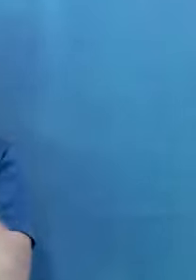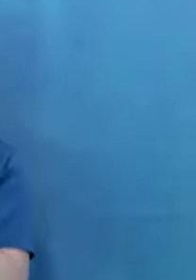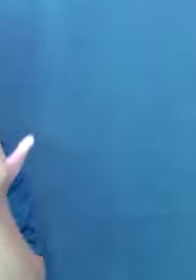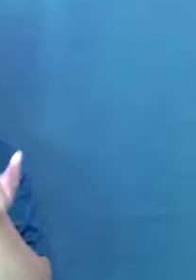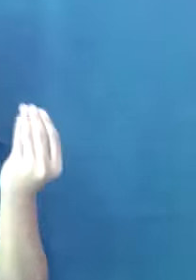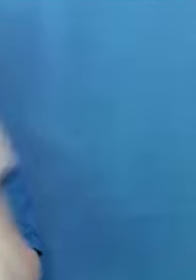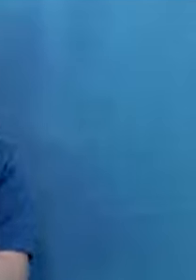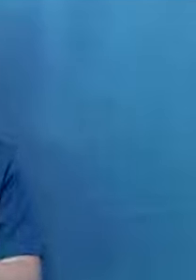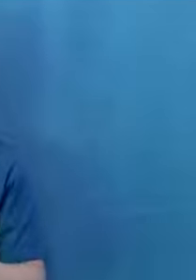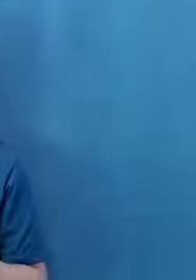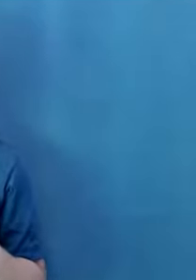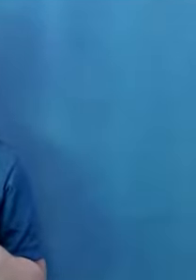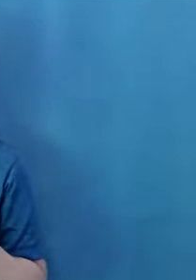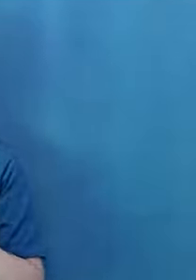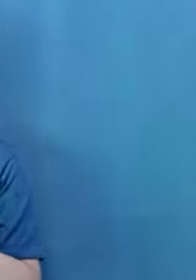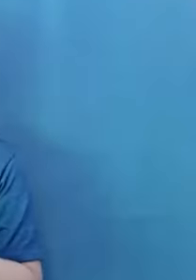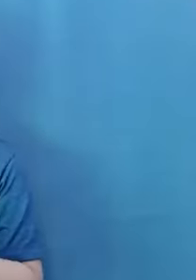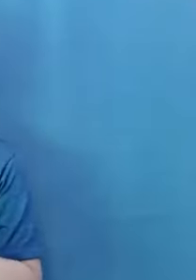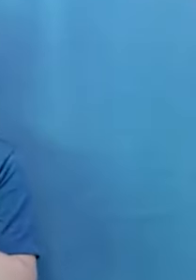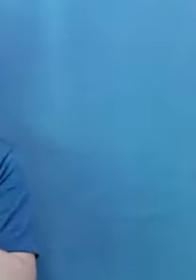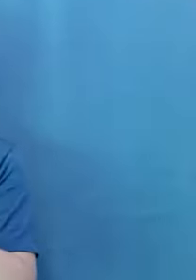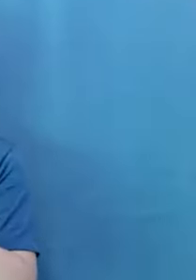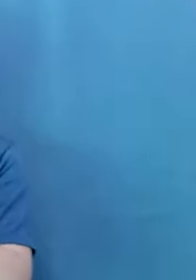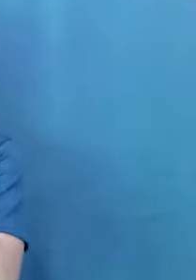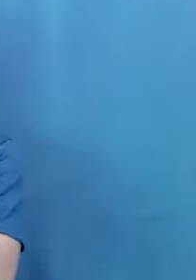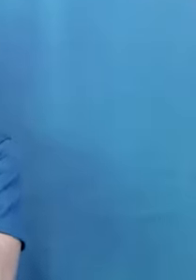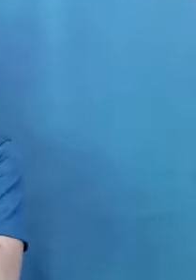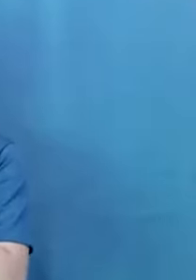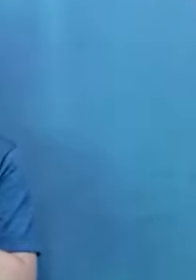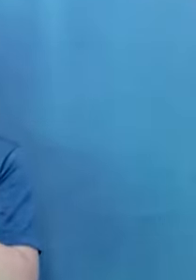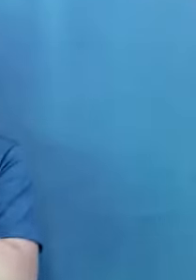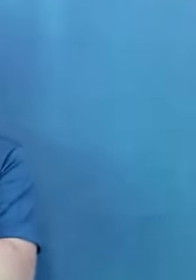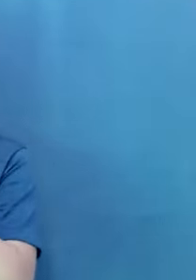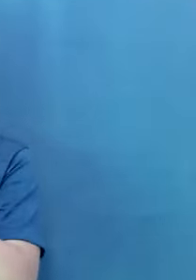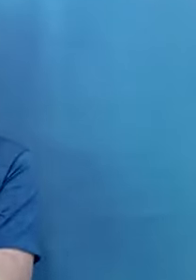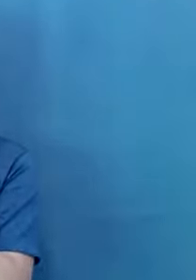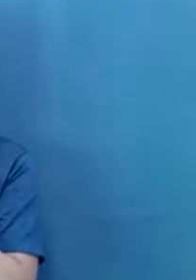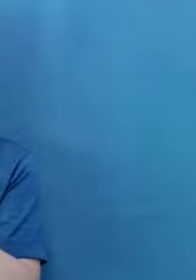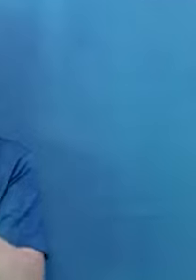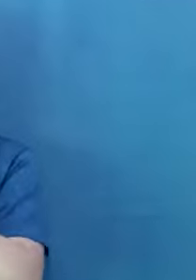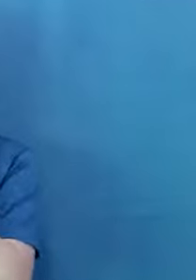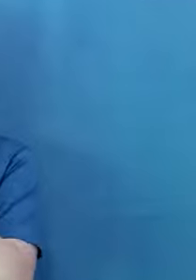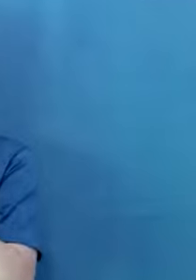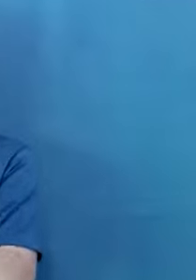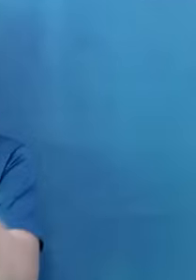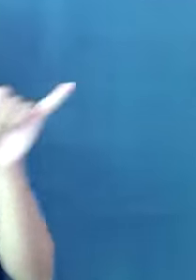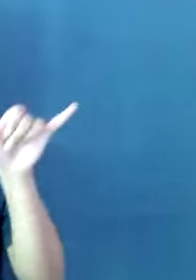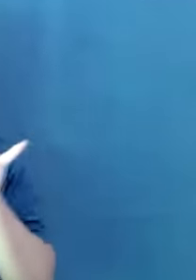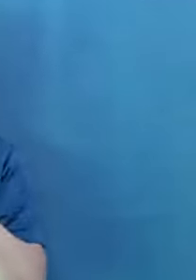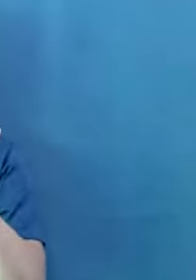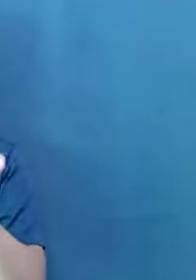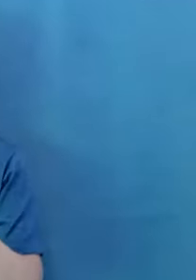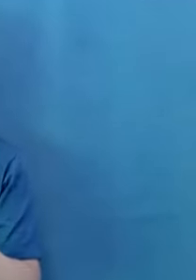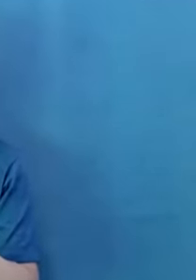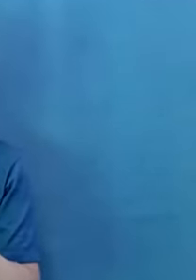but just to say that when we say accessibility, it is like a standard. It is something that you should, that